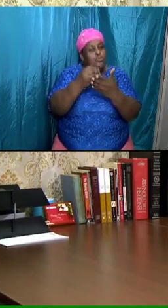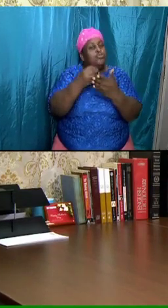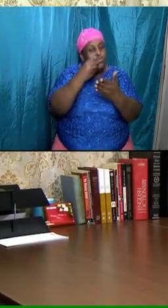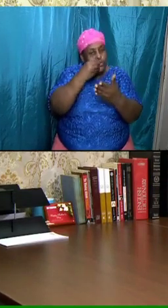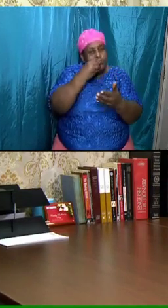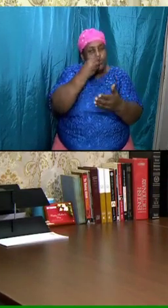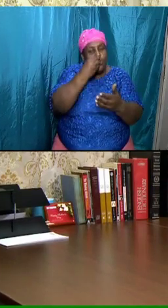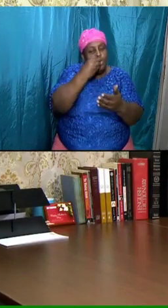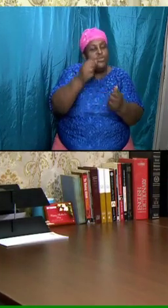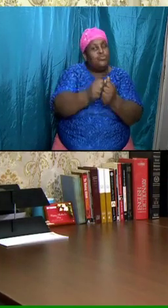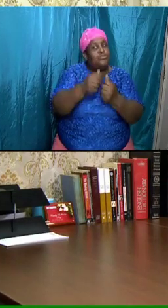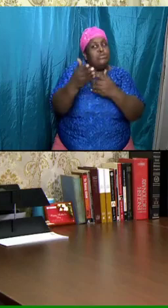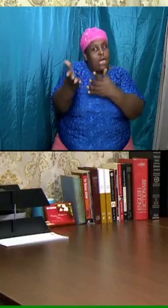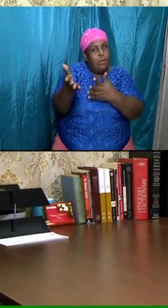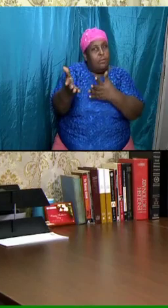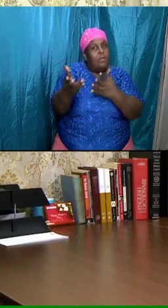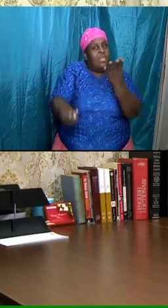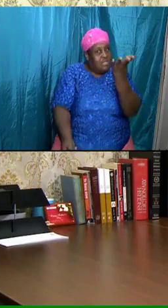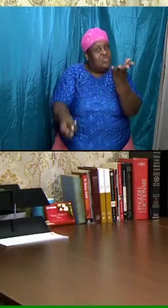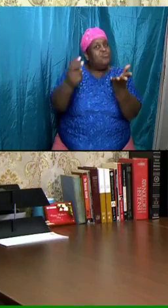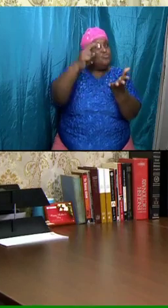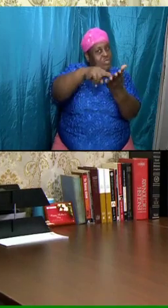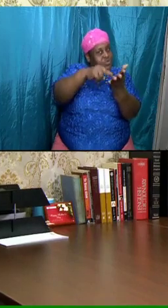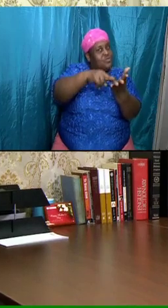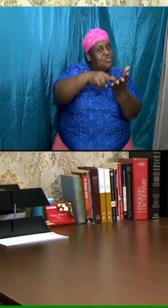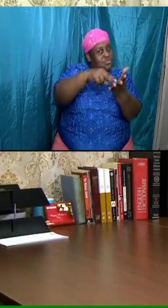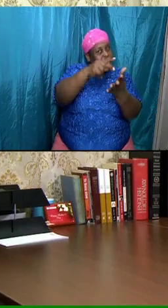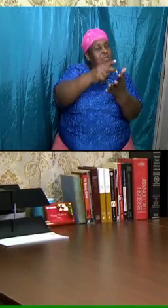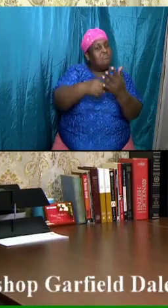his resurrected state brothers